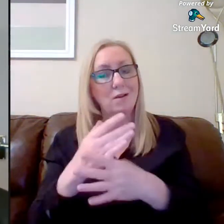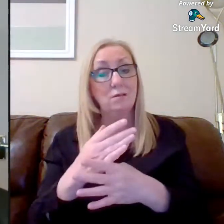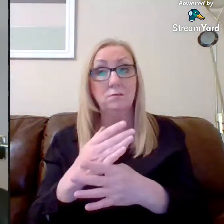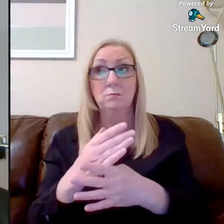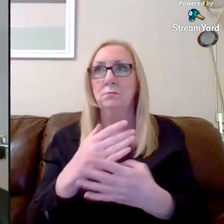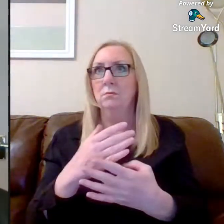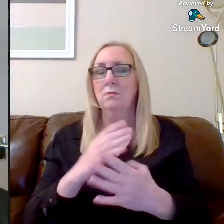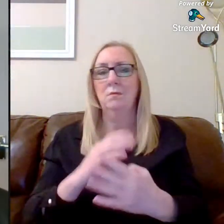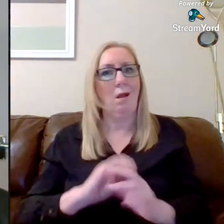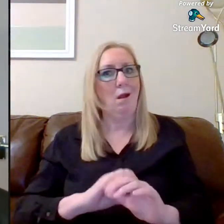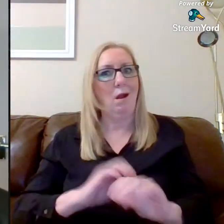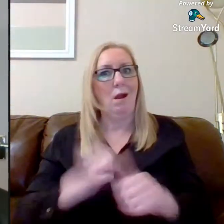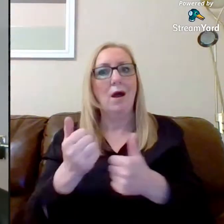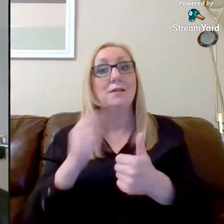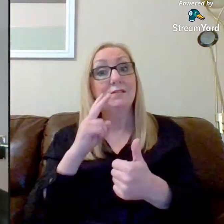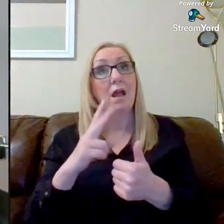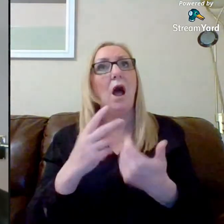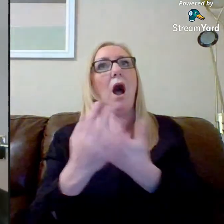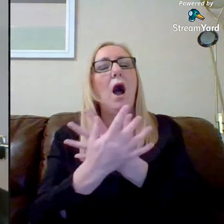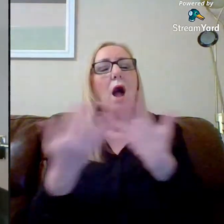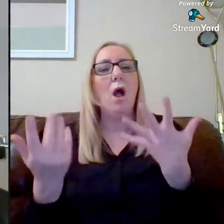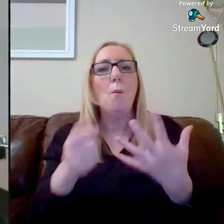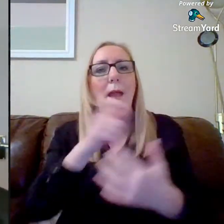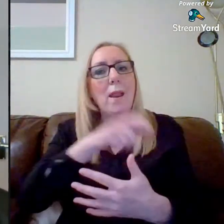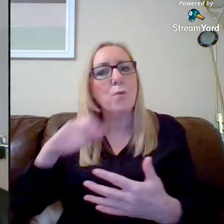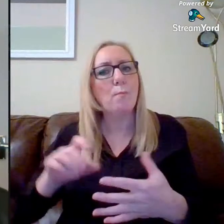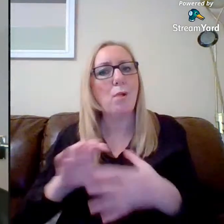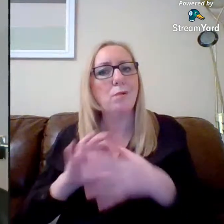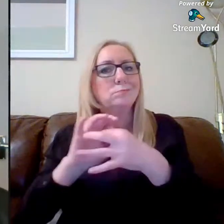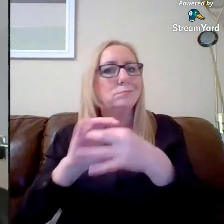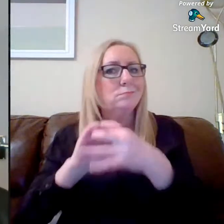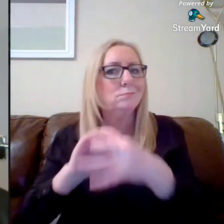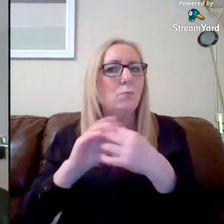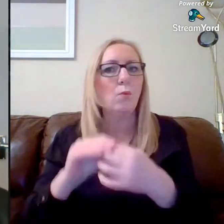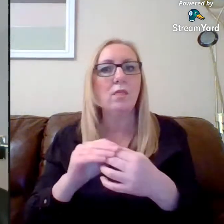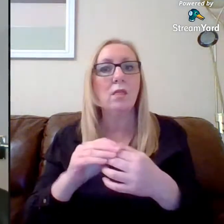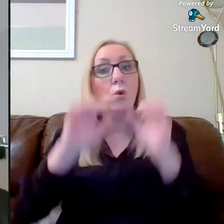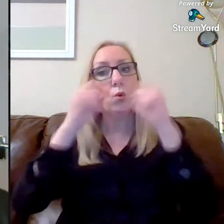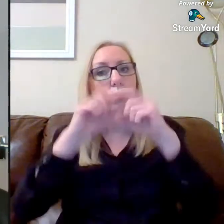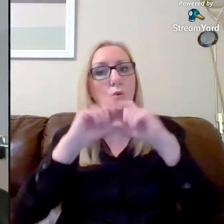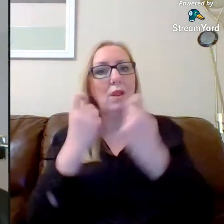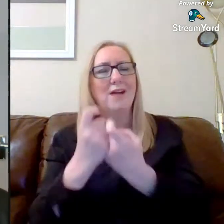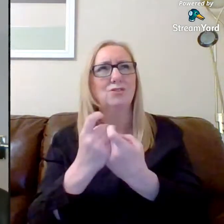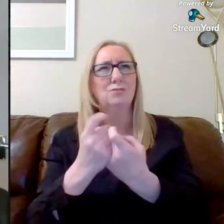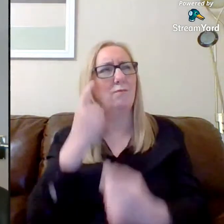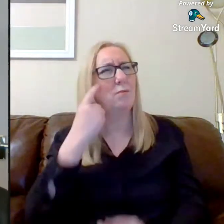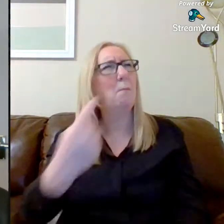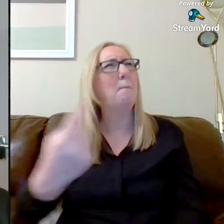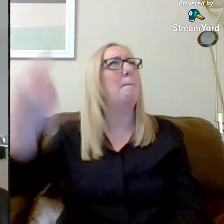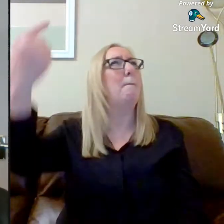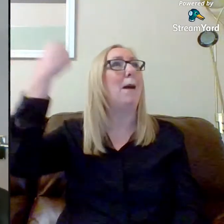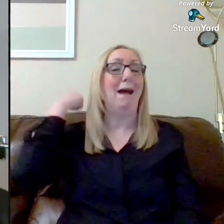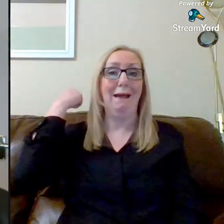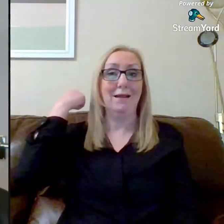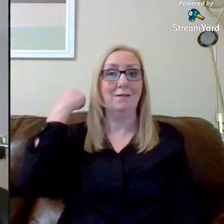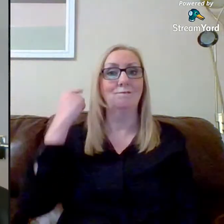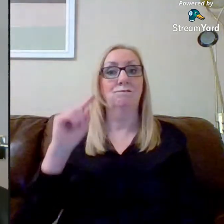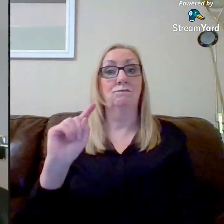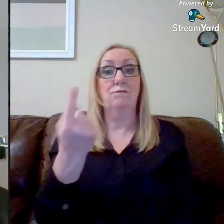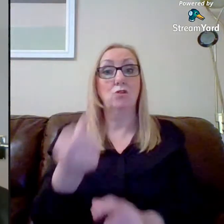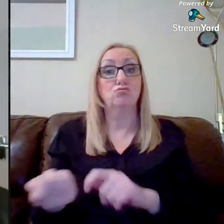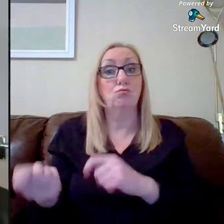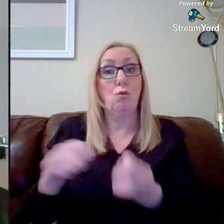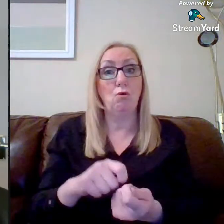number of pupils that have been engaging with the Google Classroom. Now, if you cast your mind back to the first lockdown that we had between March and June,